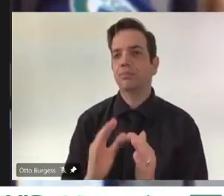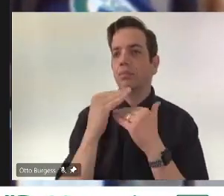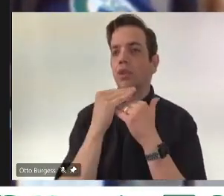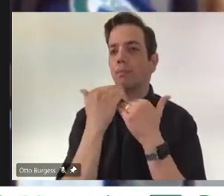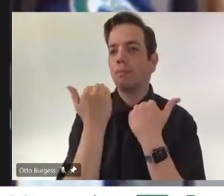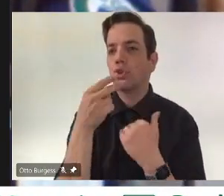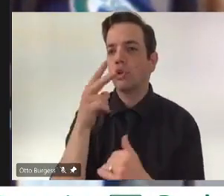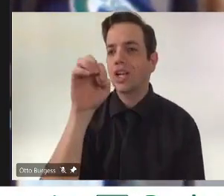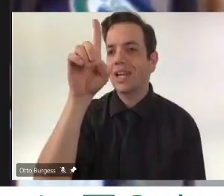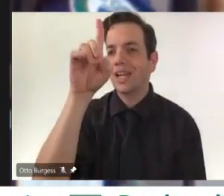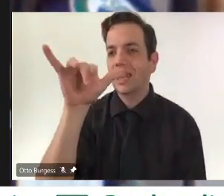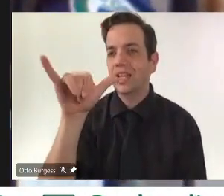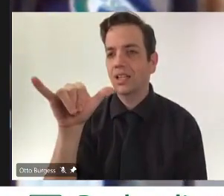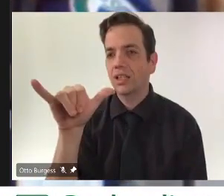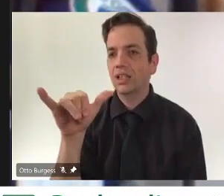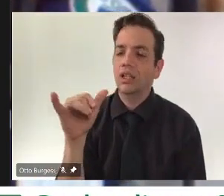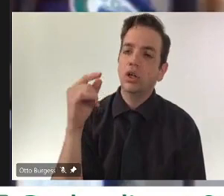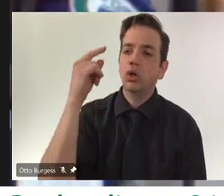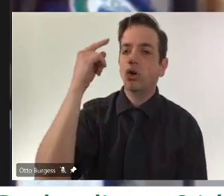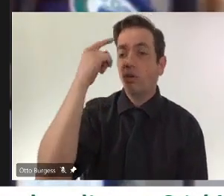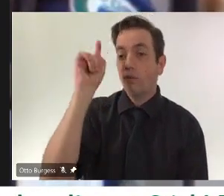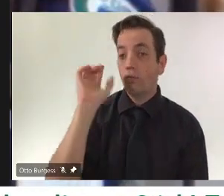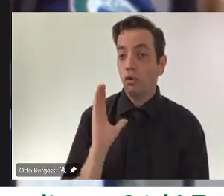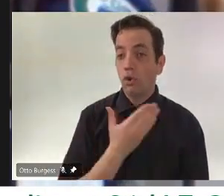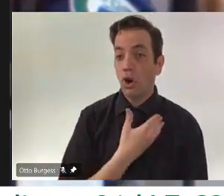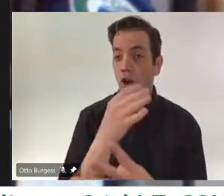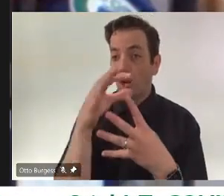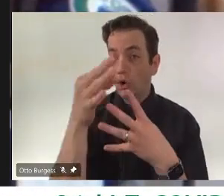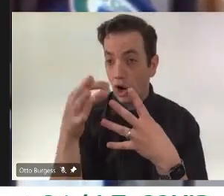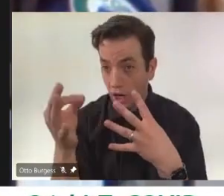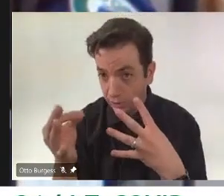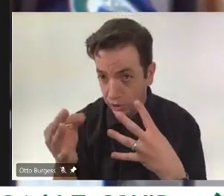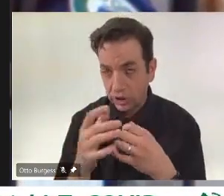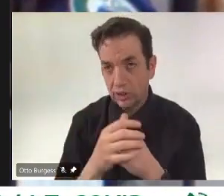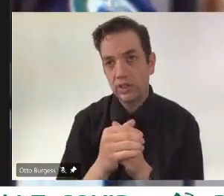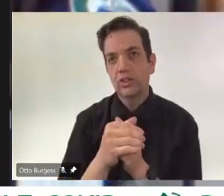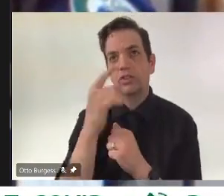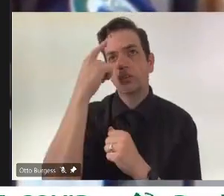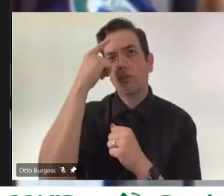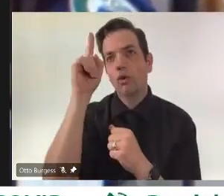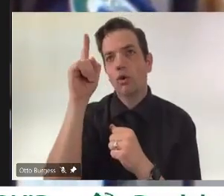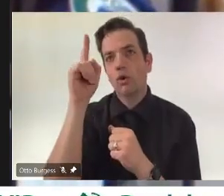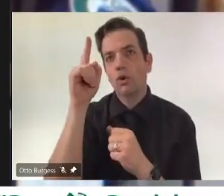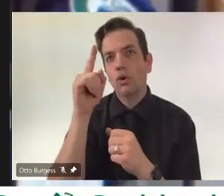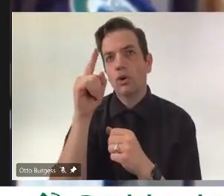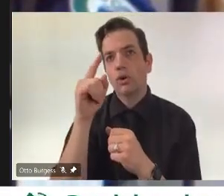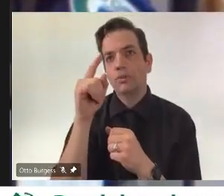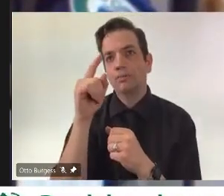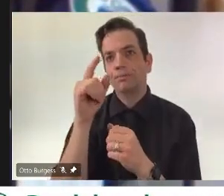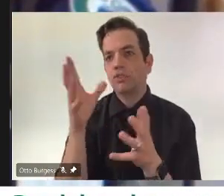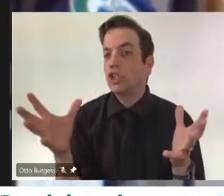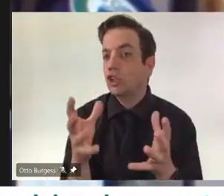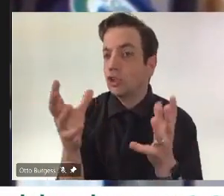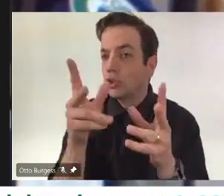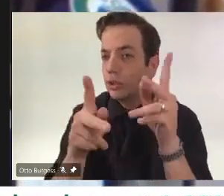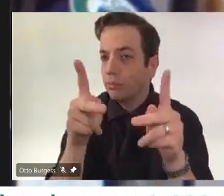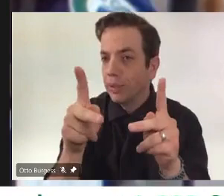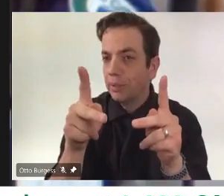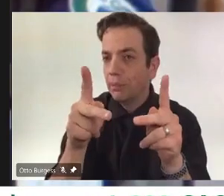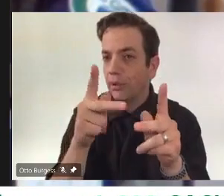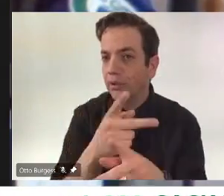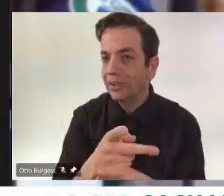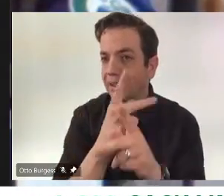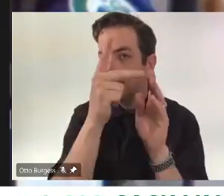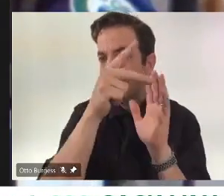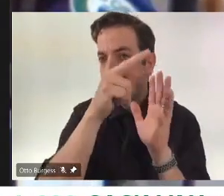terms of what's out there for enforcement measures and for repercussions for